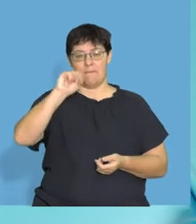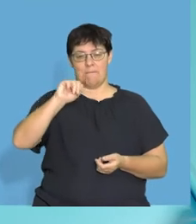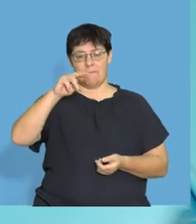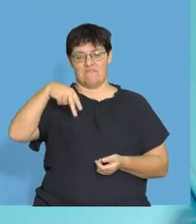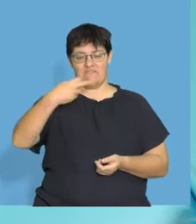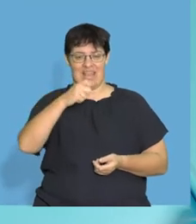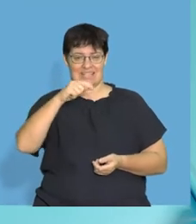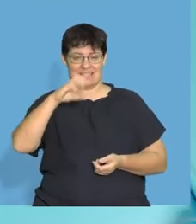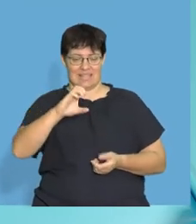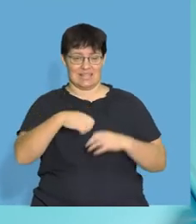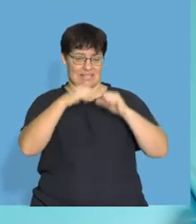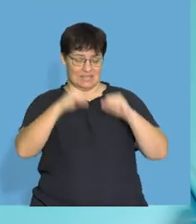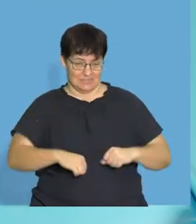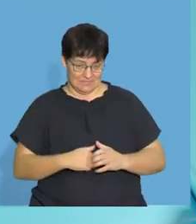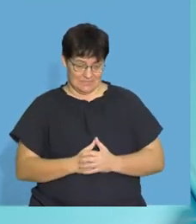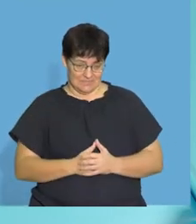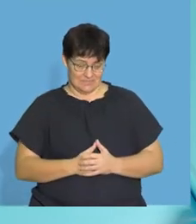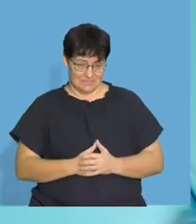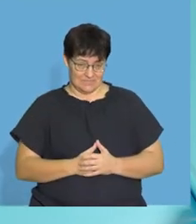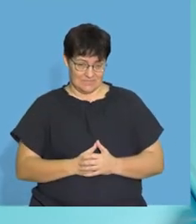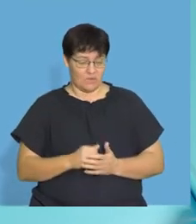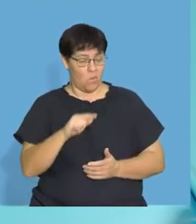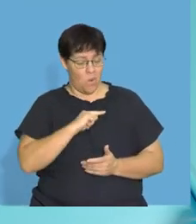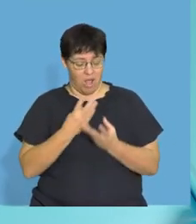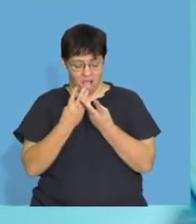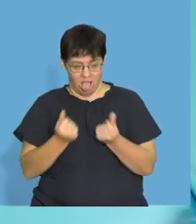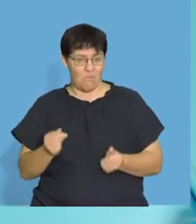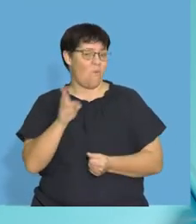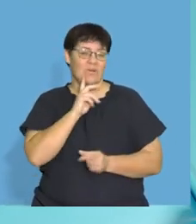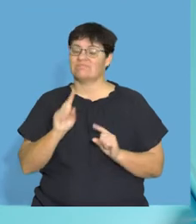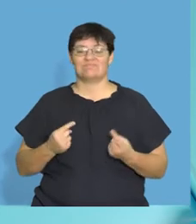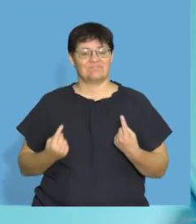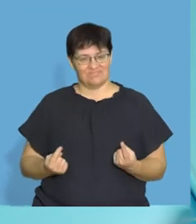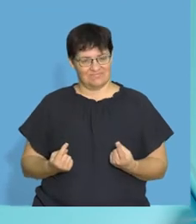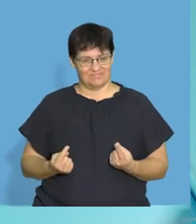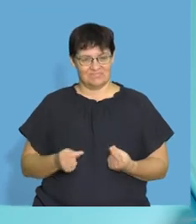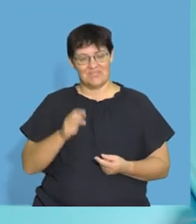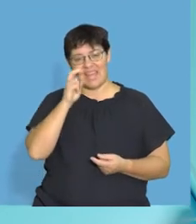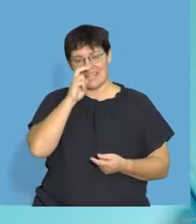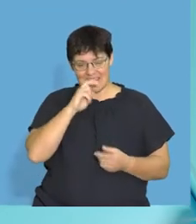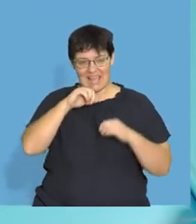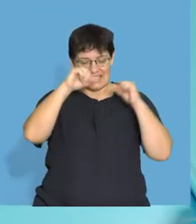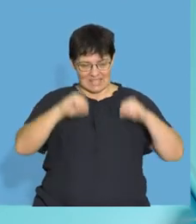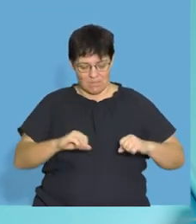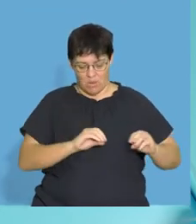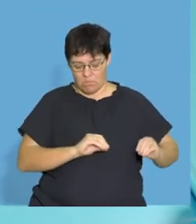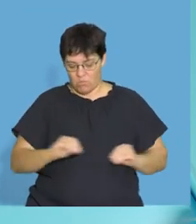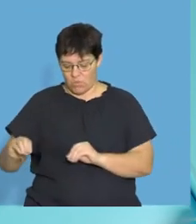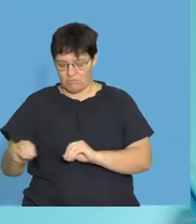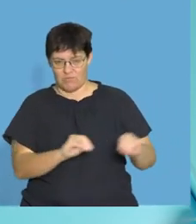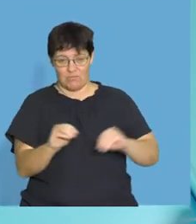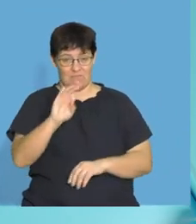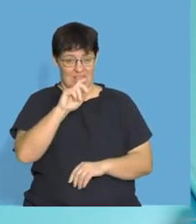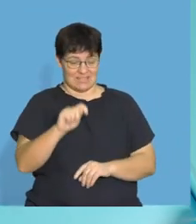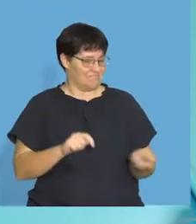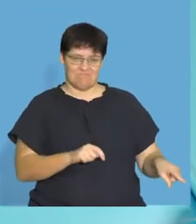lymphatic system. And because it doesn't, or fat doesn't dissolve in water, we need to have a different system